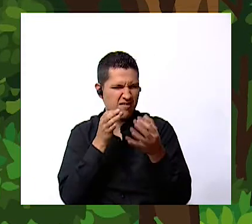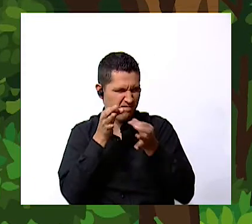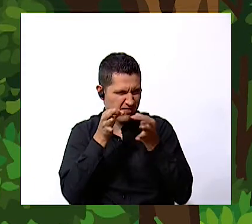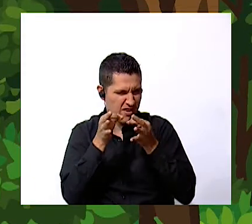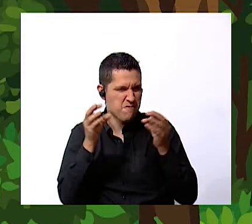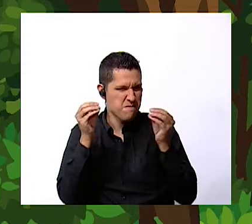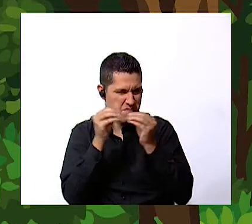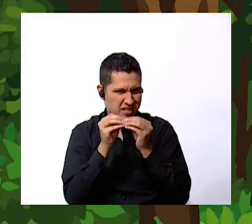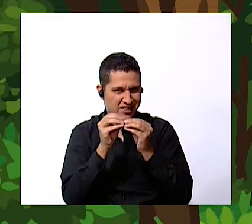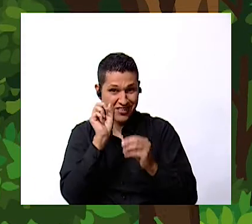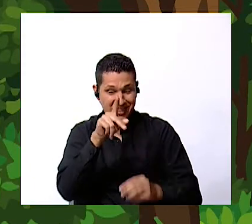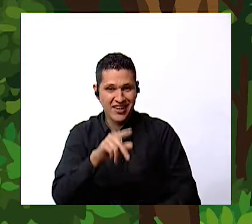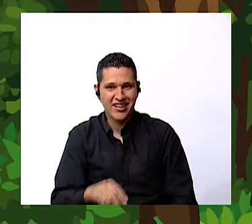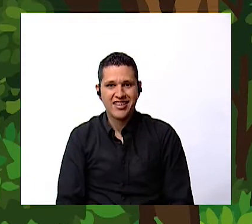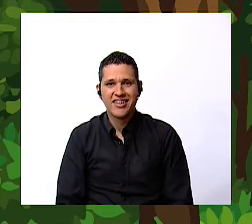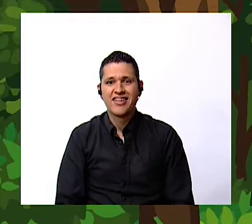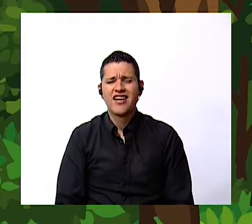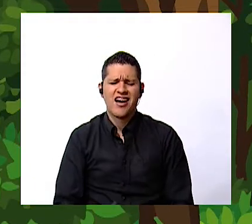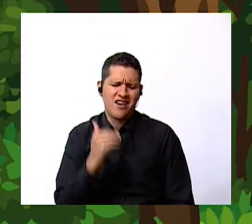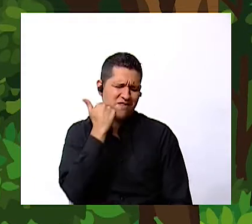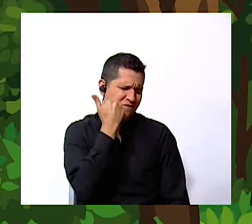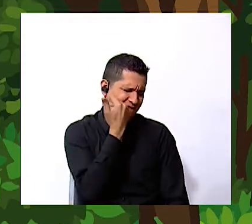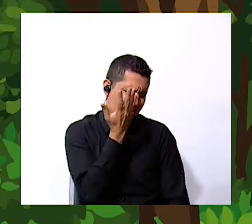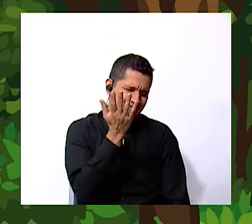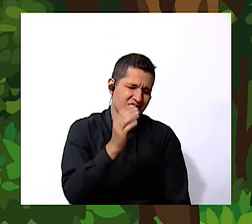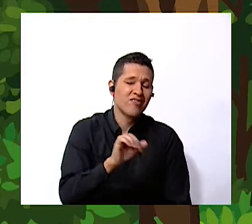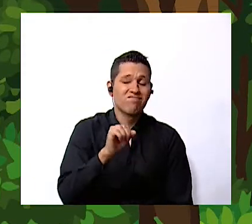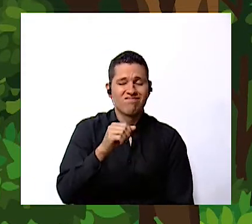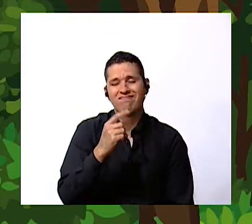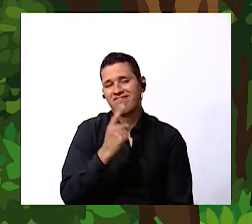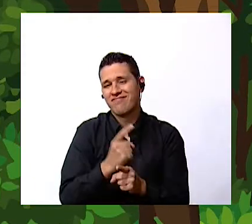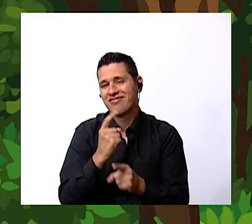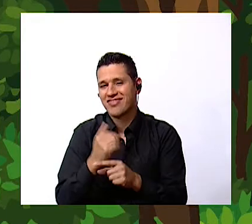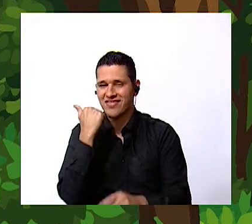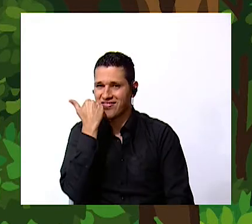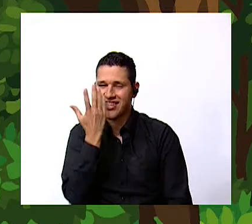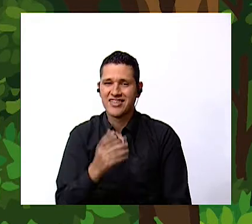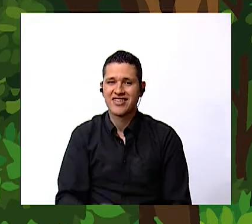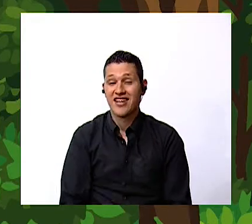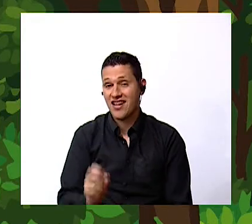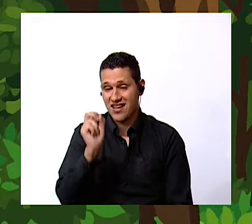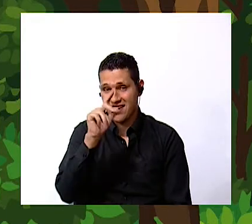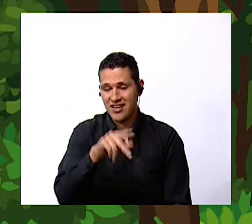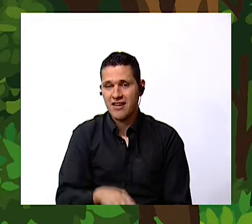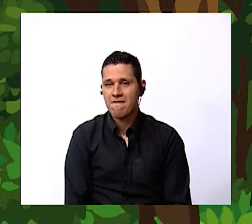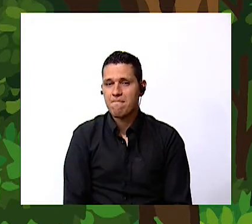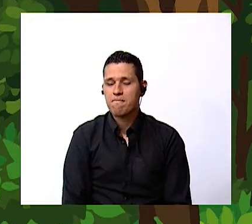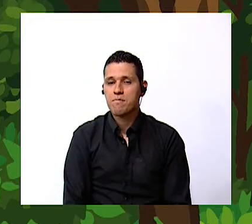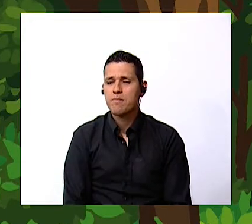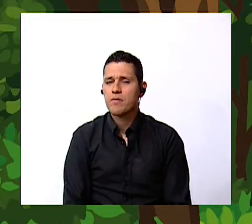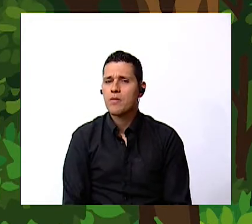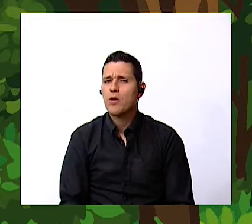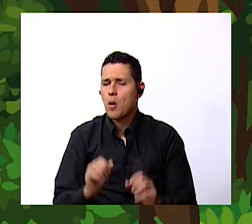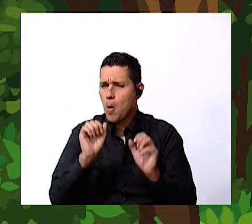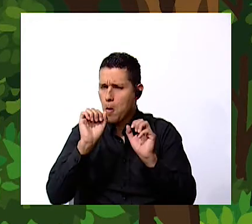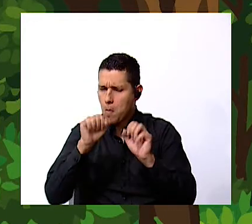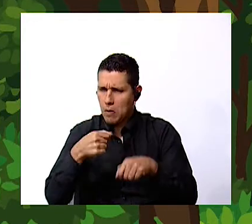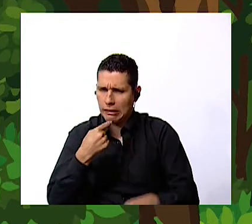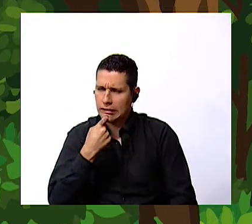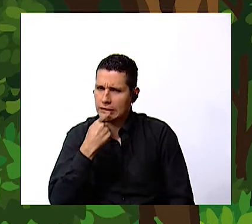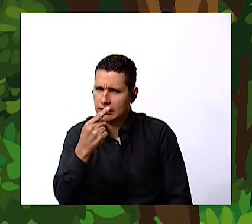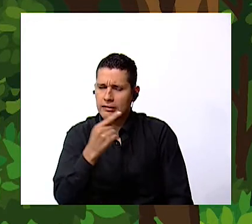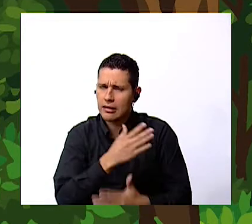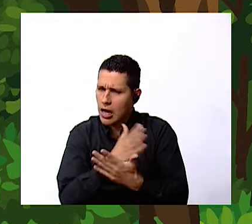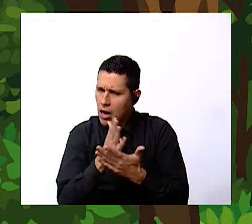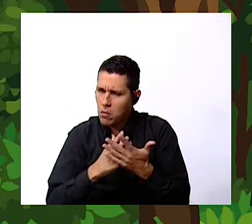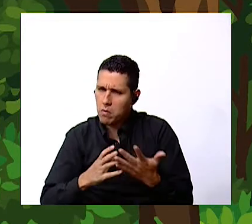very easy riddle yes very easy okay can you mention some characteristics of living